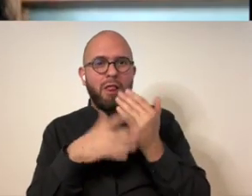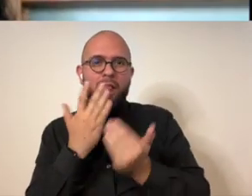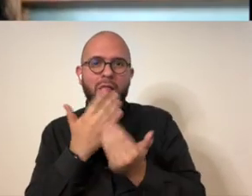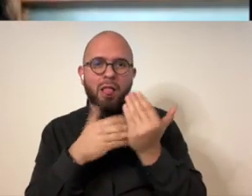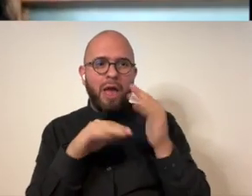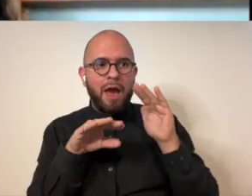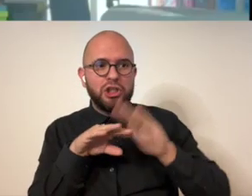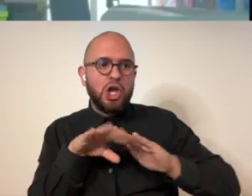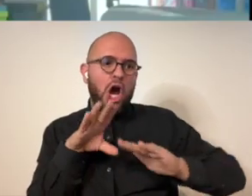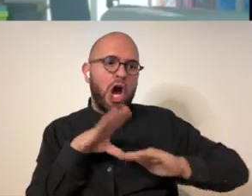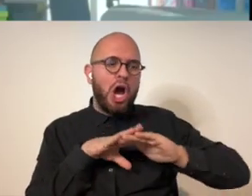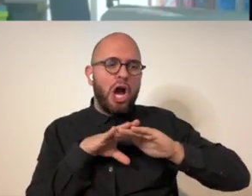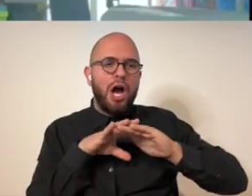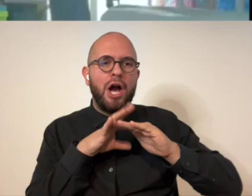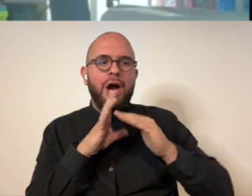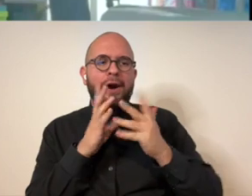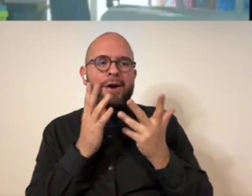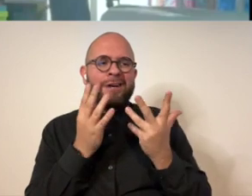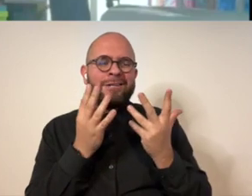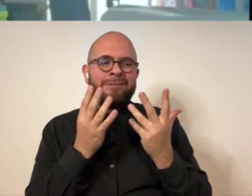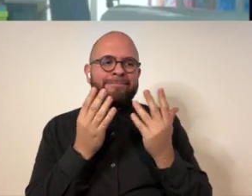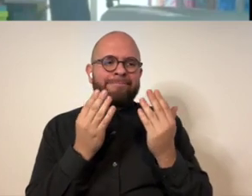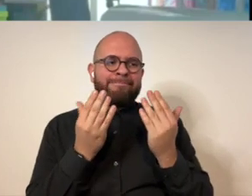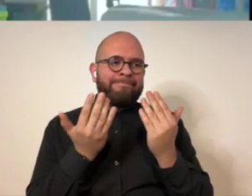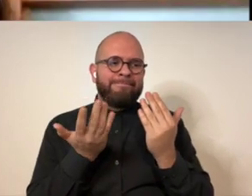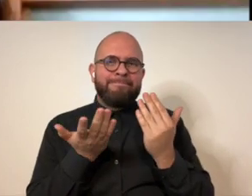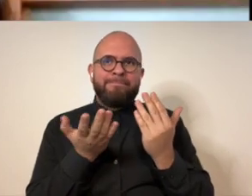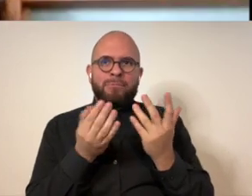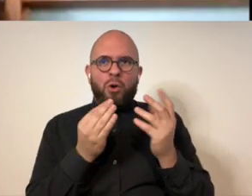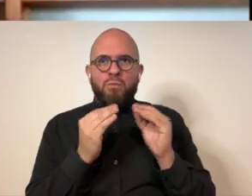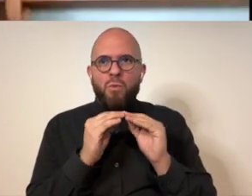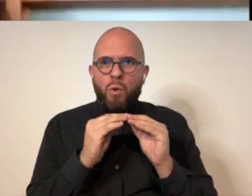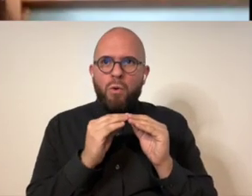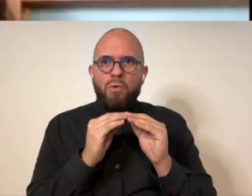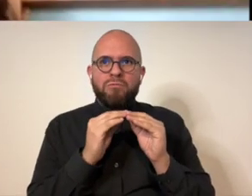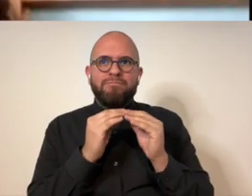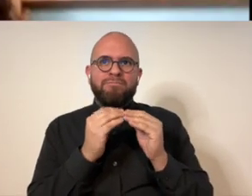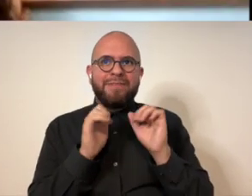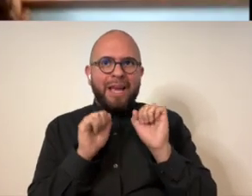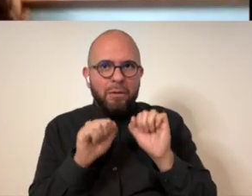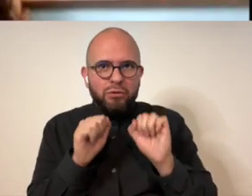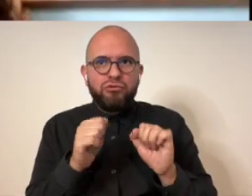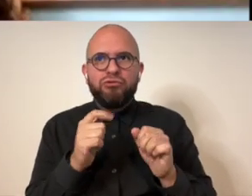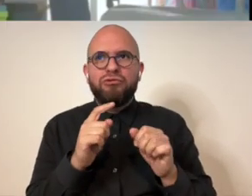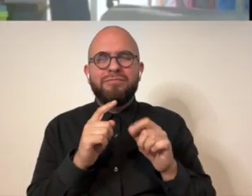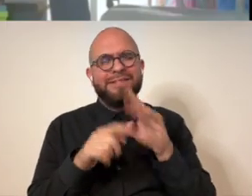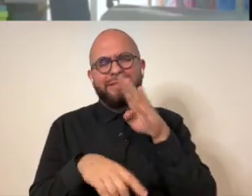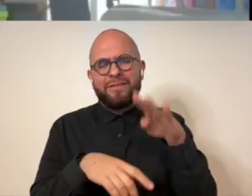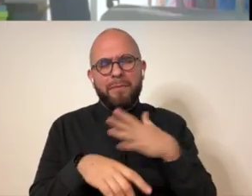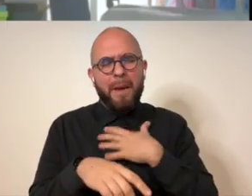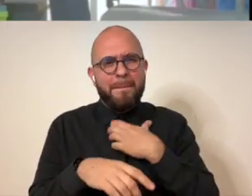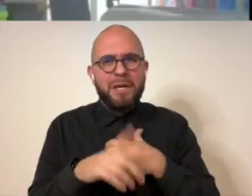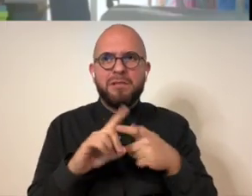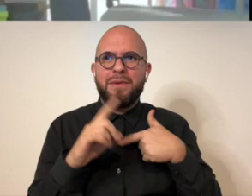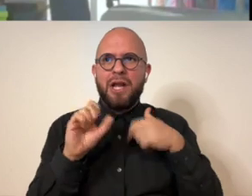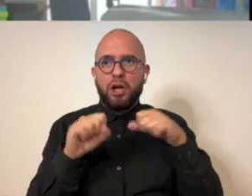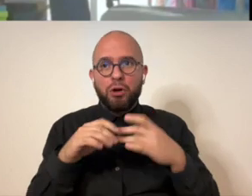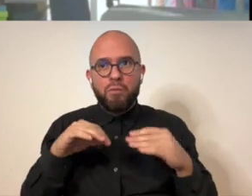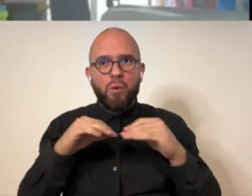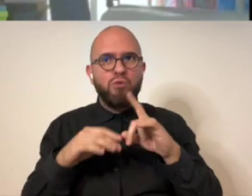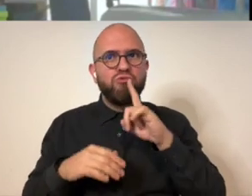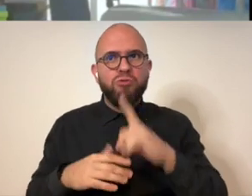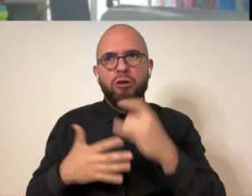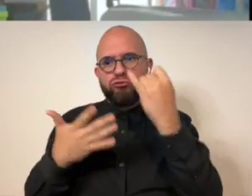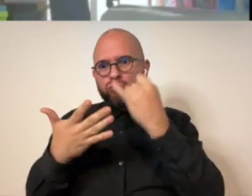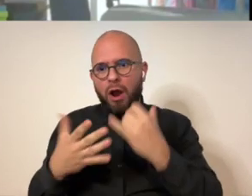a more realistic like hands-on um or more able to like that was never my passion but i could do more realistic